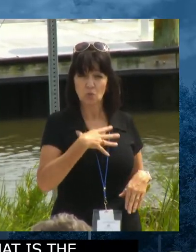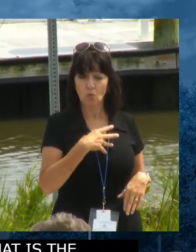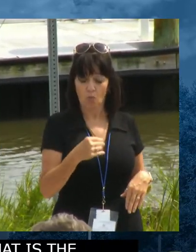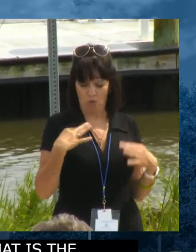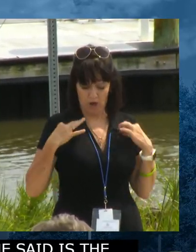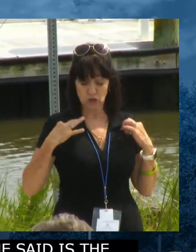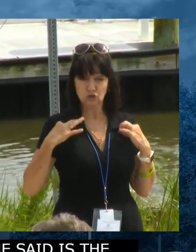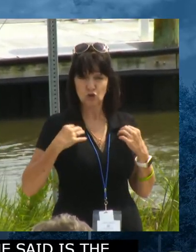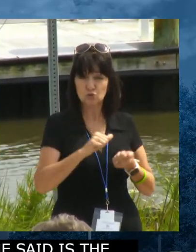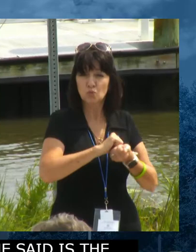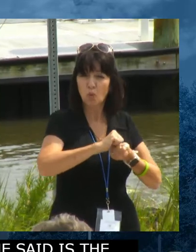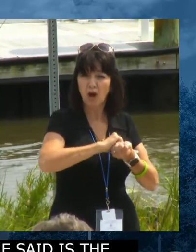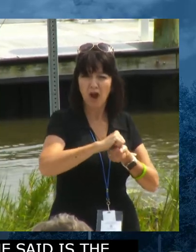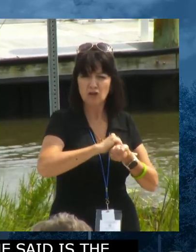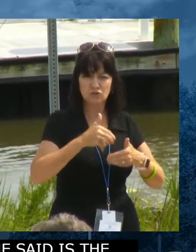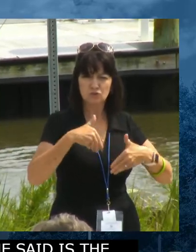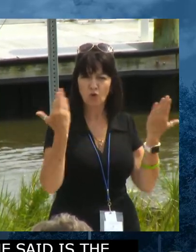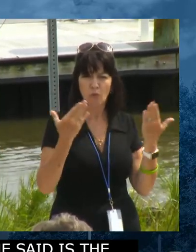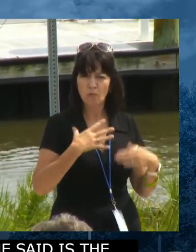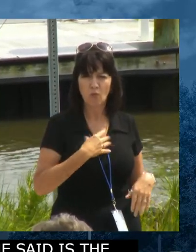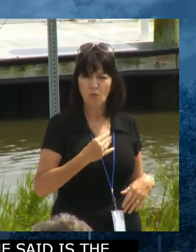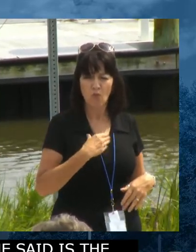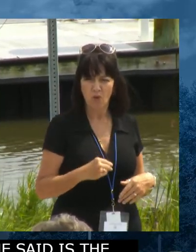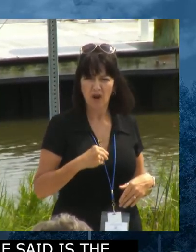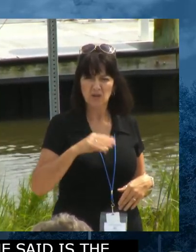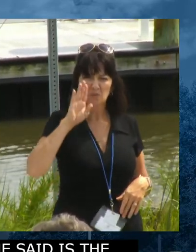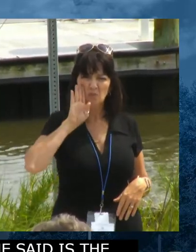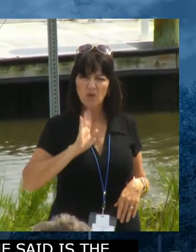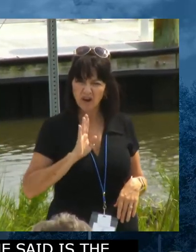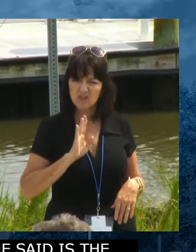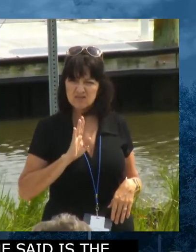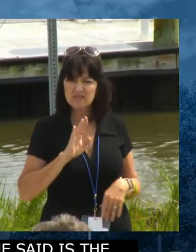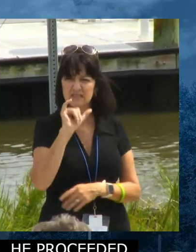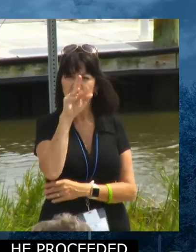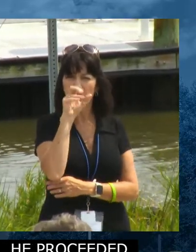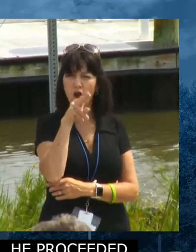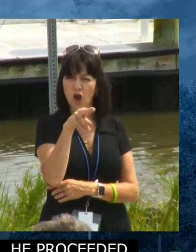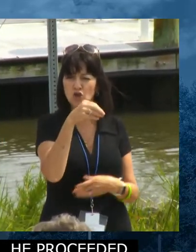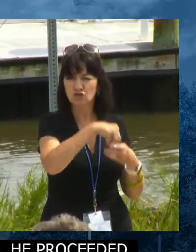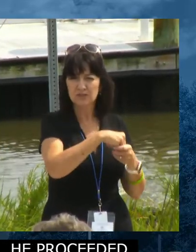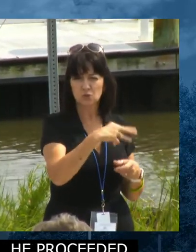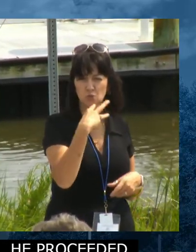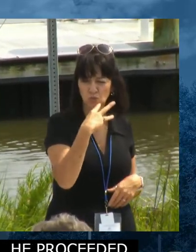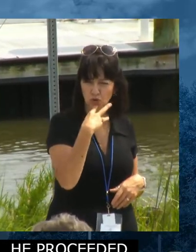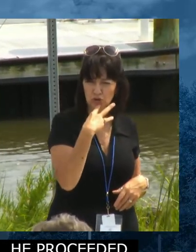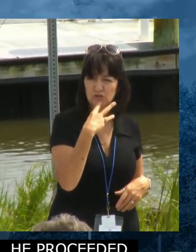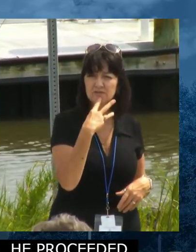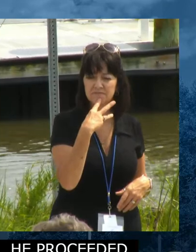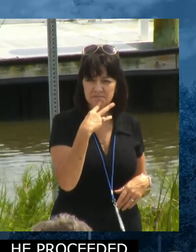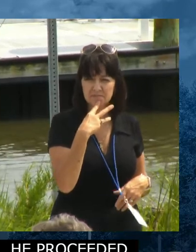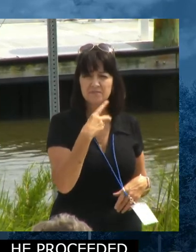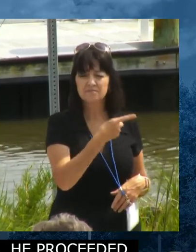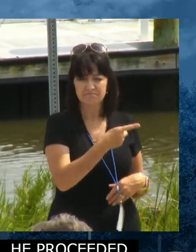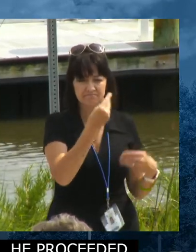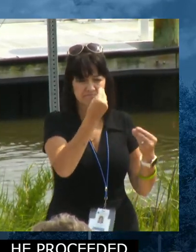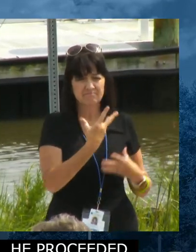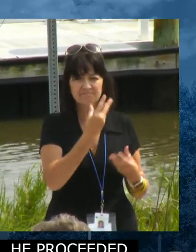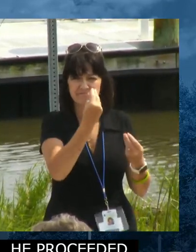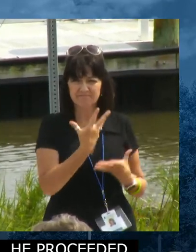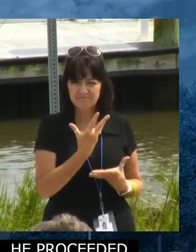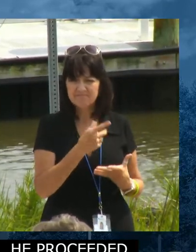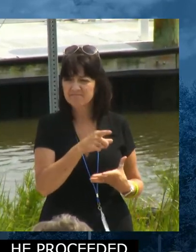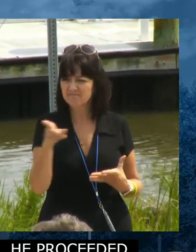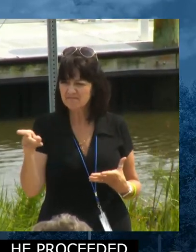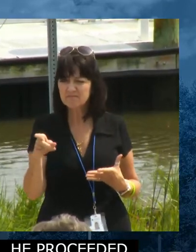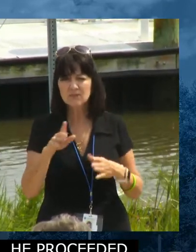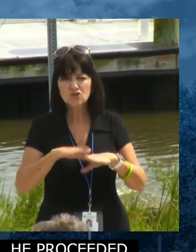They were brown, iron in the water, nasty water. He talked to me about kids that had lesions on their